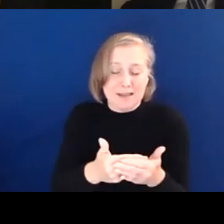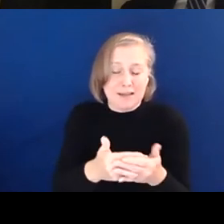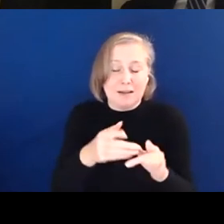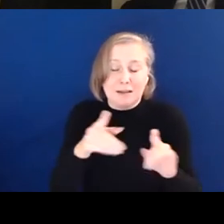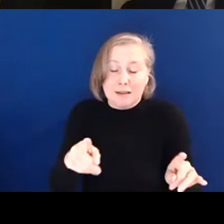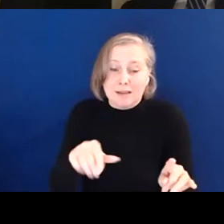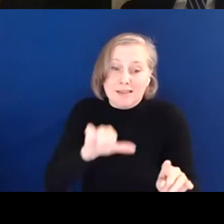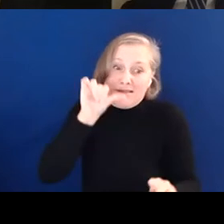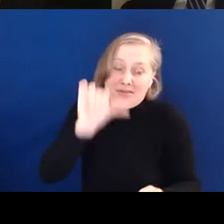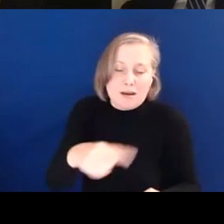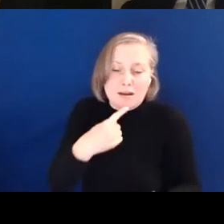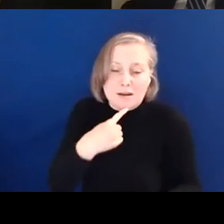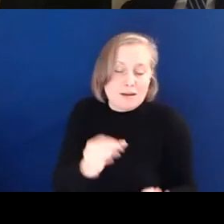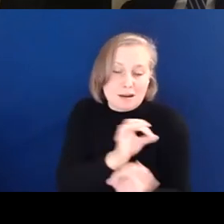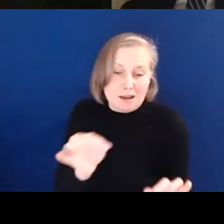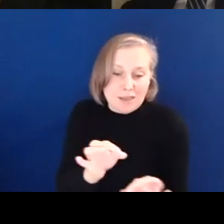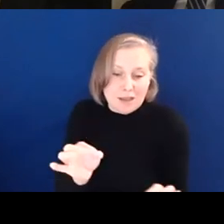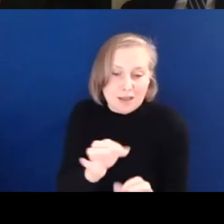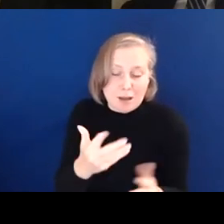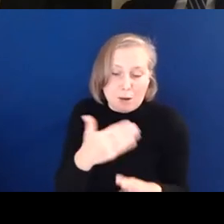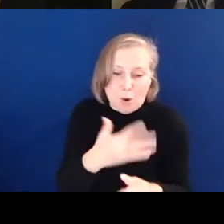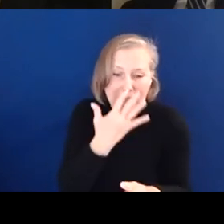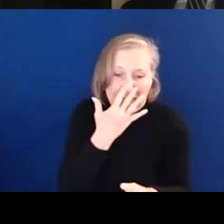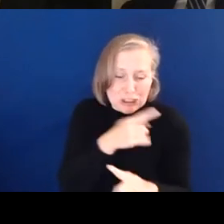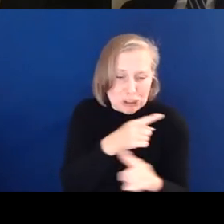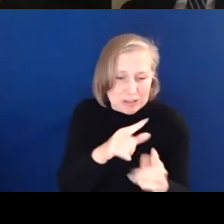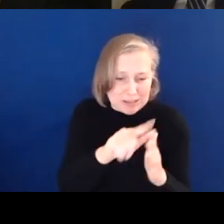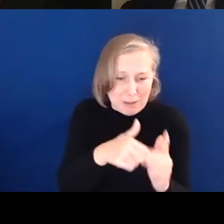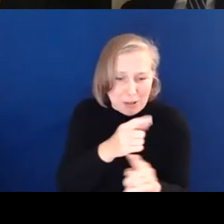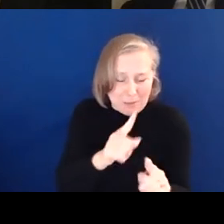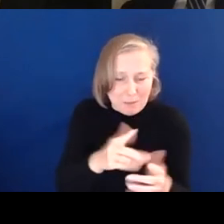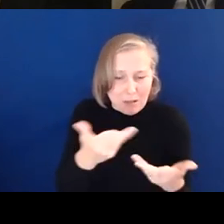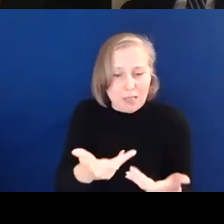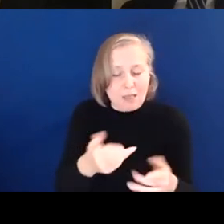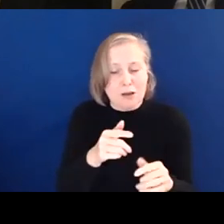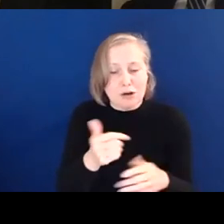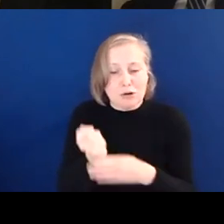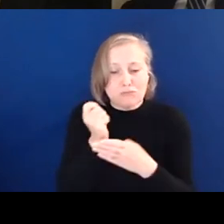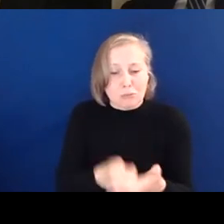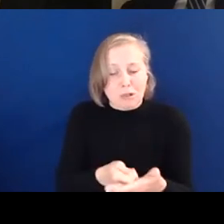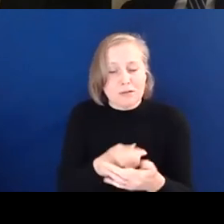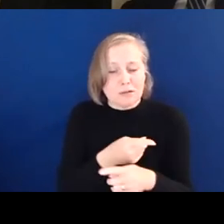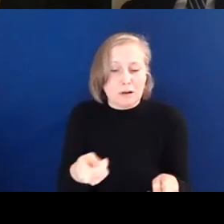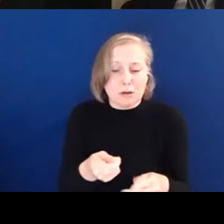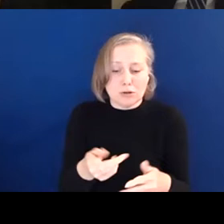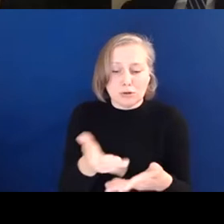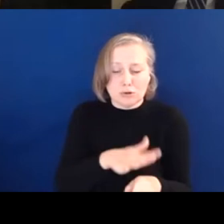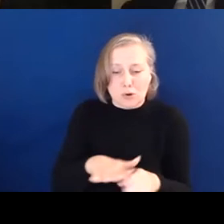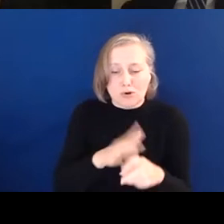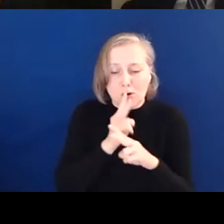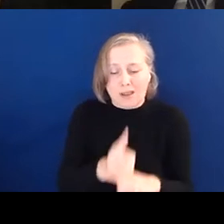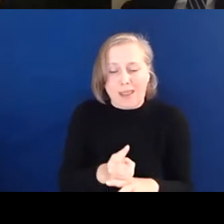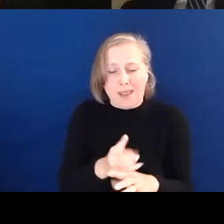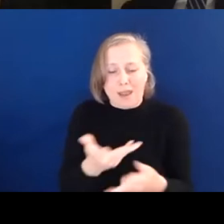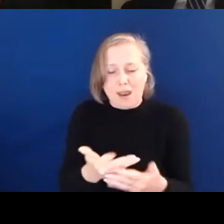about how it s going to improve things for working age disabled people in its proposals for social care reform, focusing only on